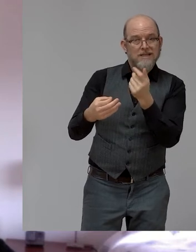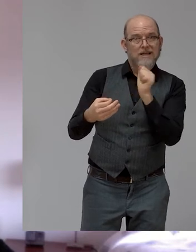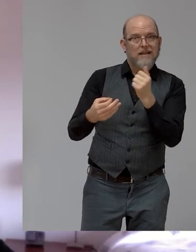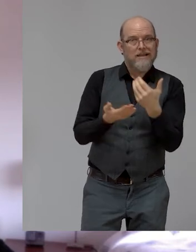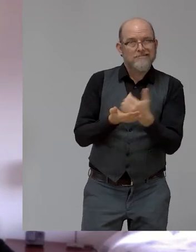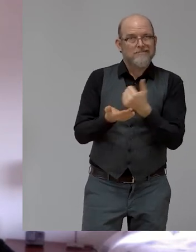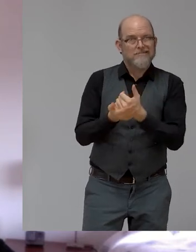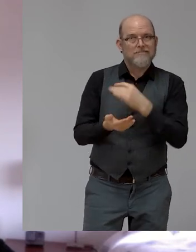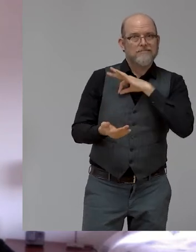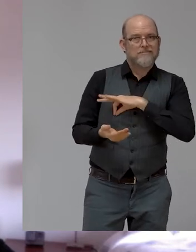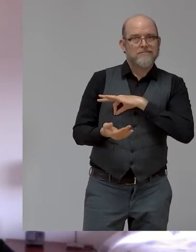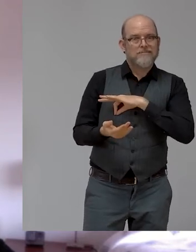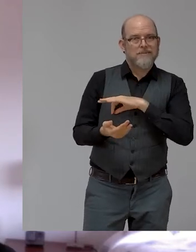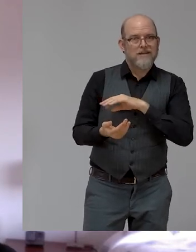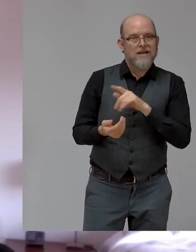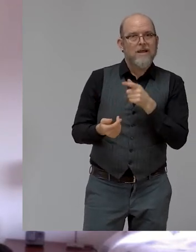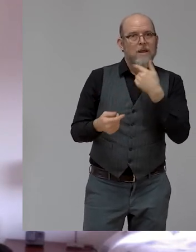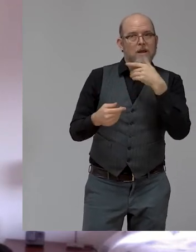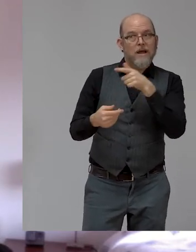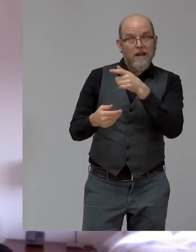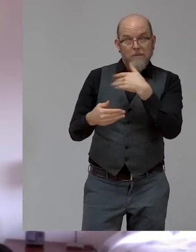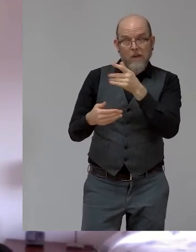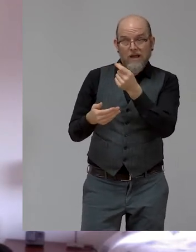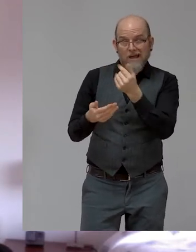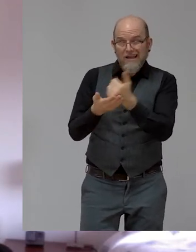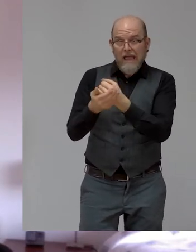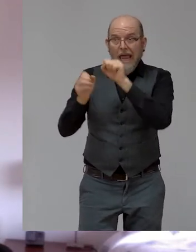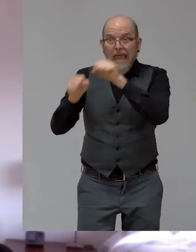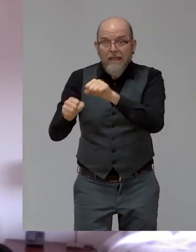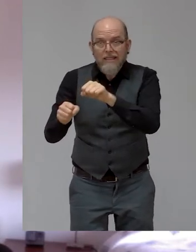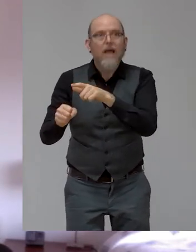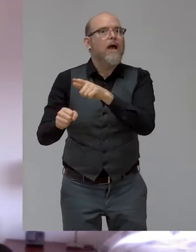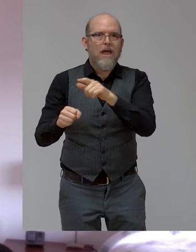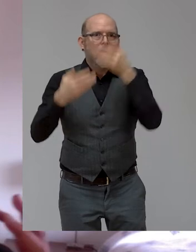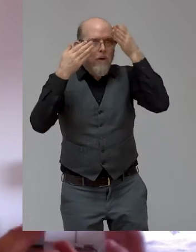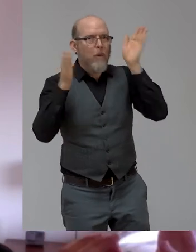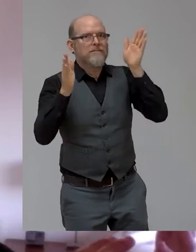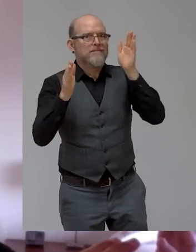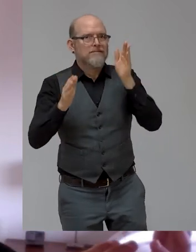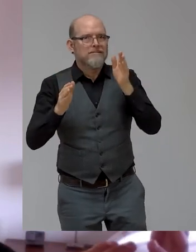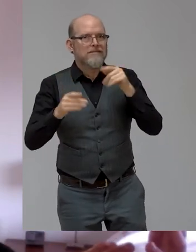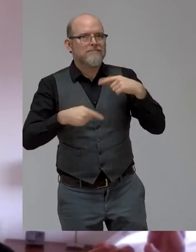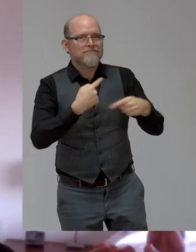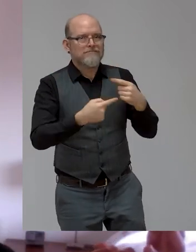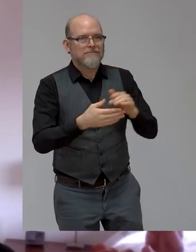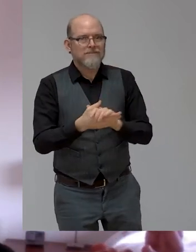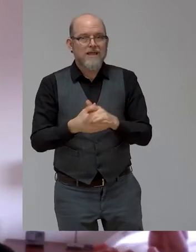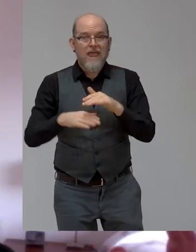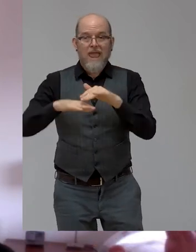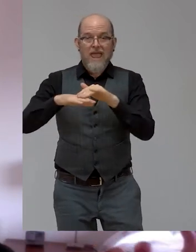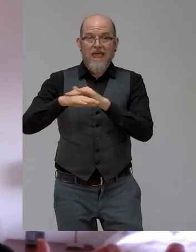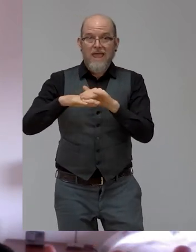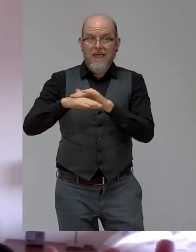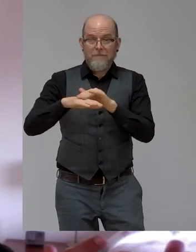And I think it's so much easier to kind of focus on the emotional aspects at the extreme.